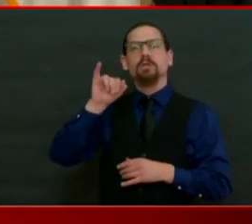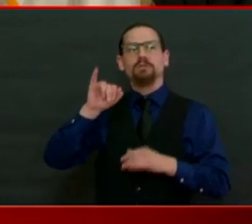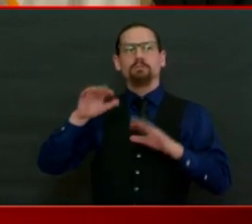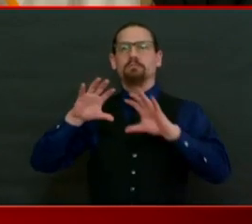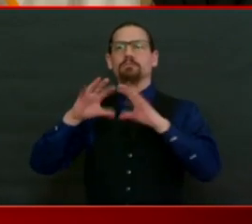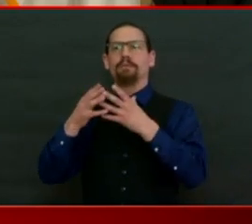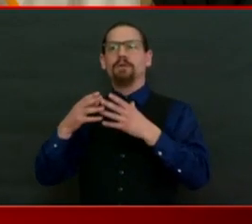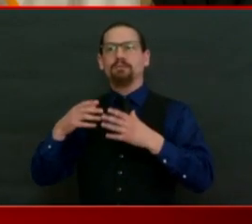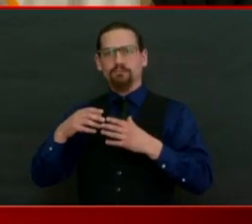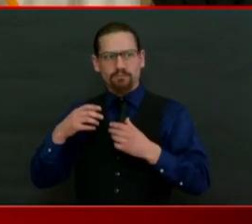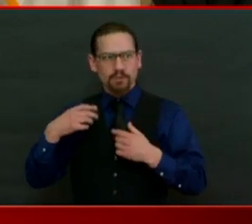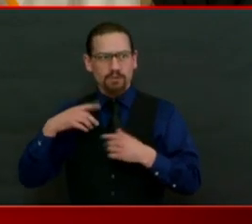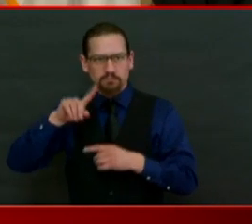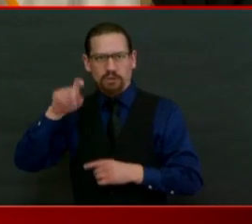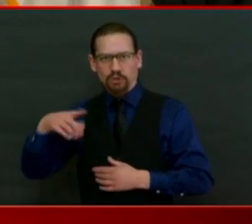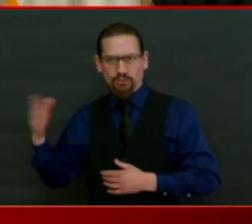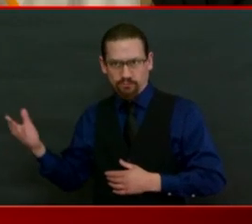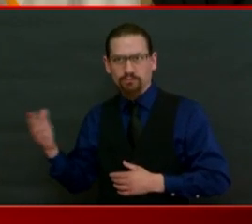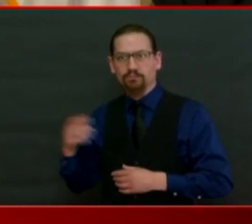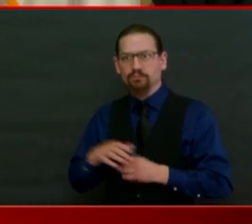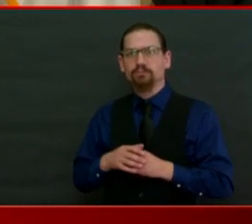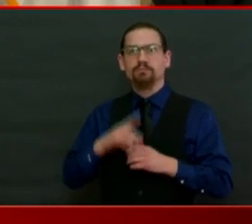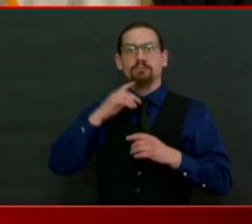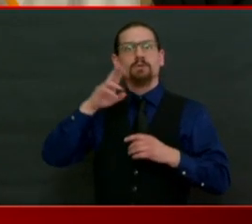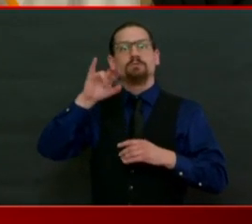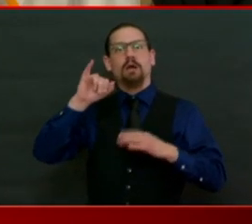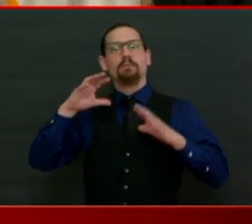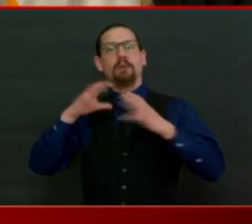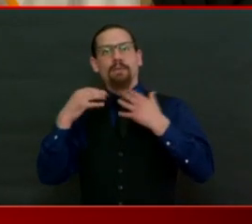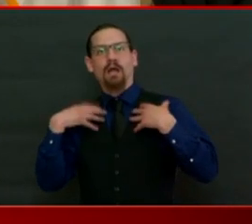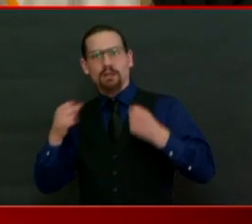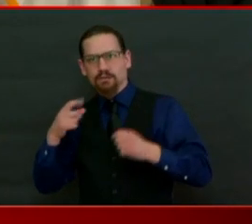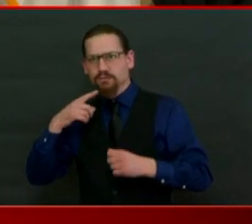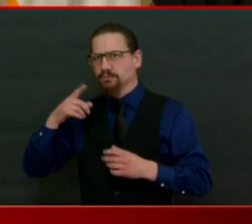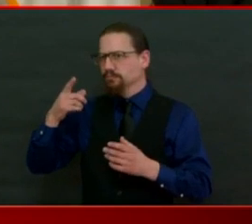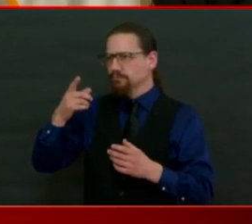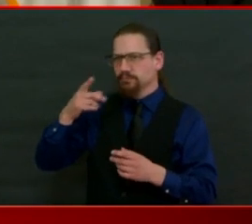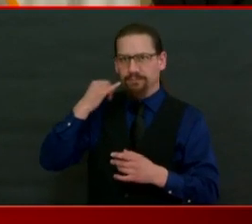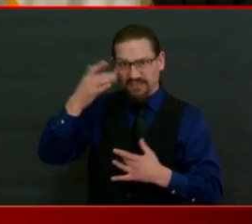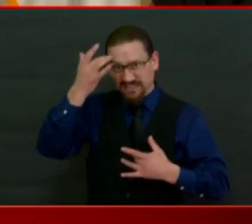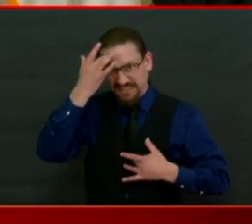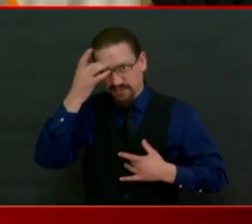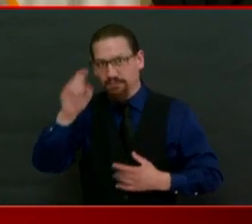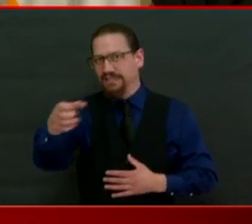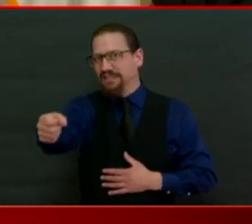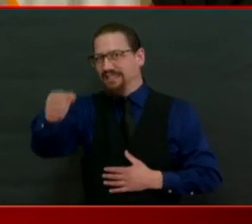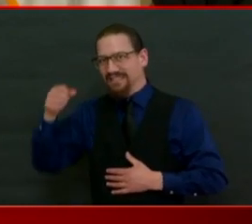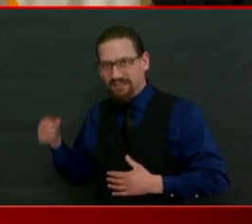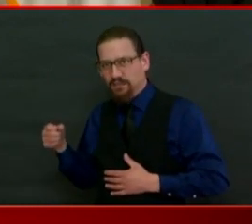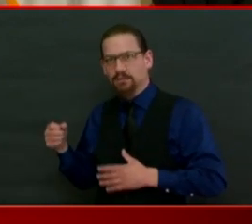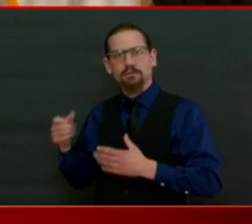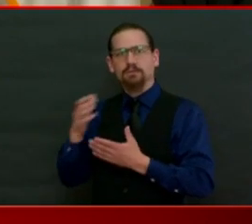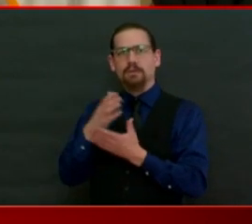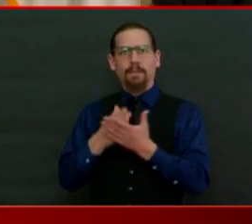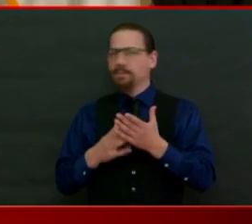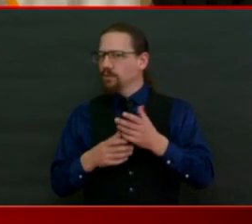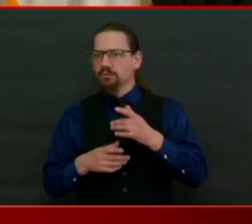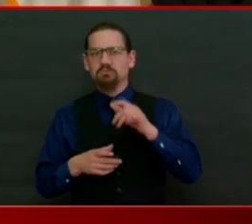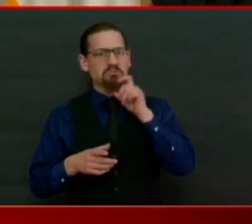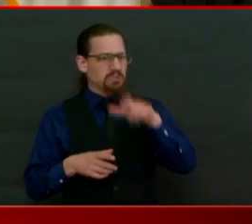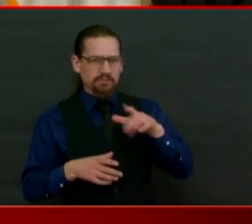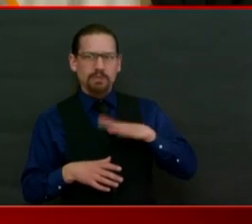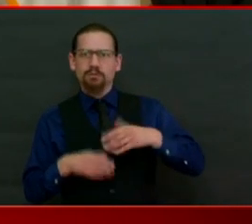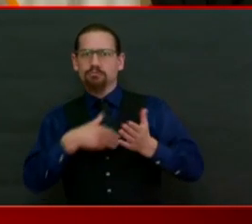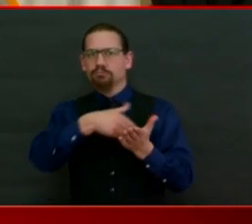an overall understanding with the medical directors overseeing nursing homes as well. The